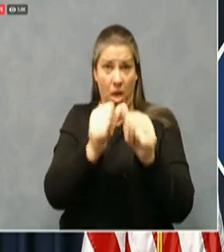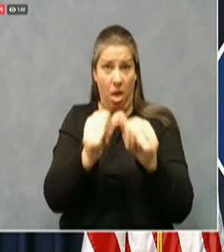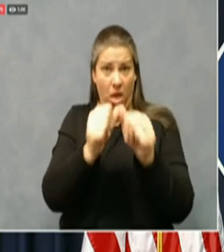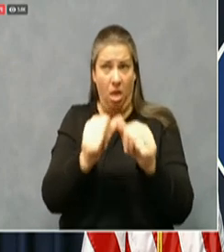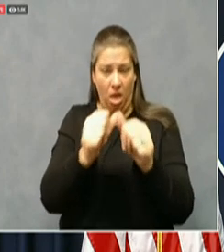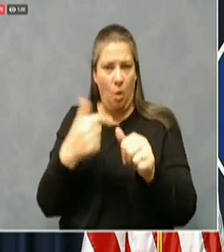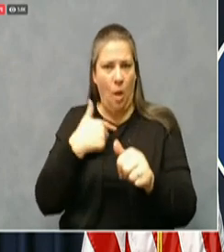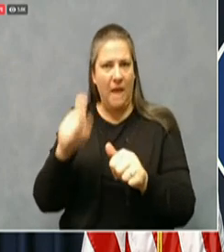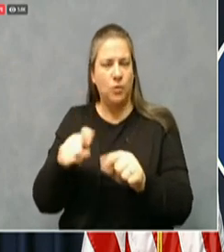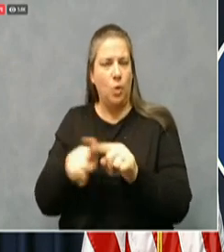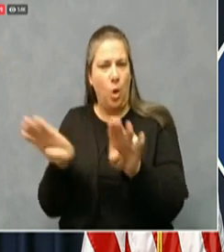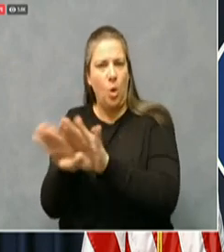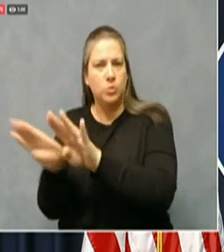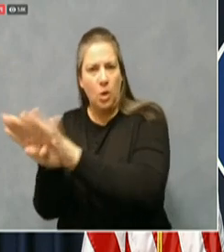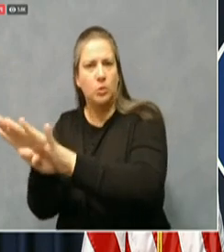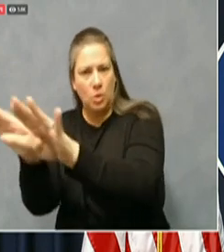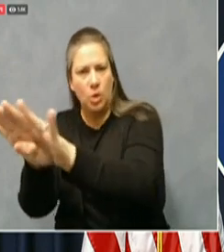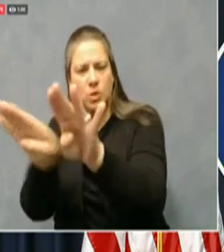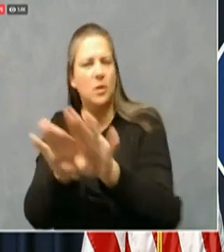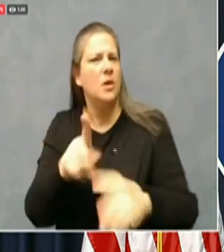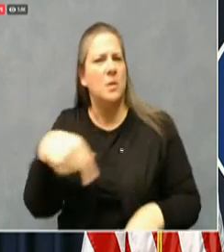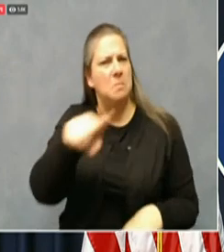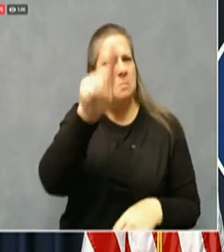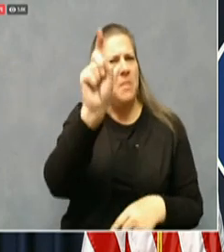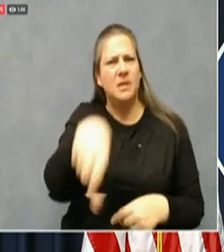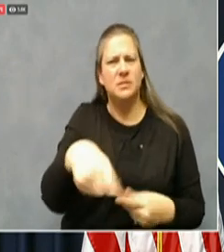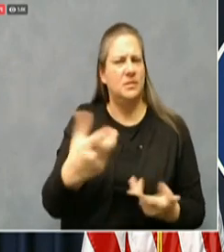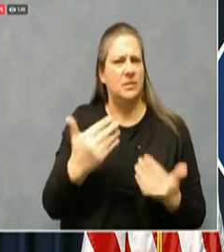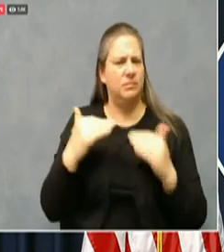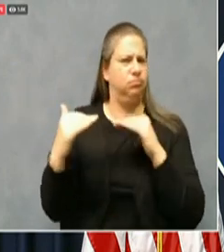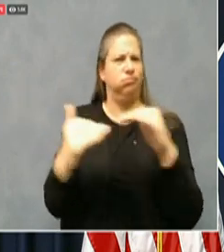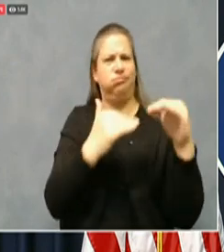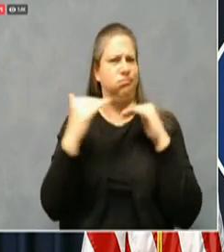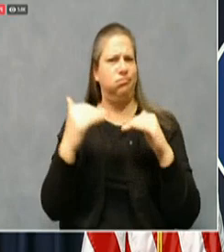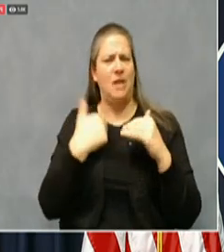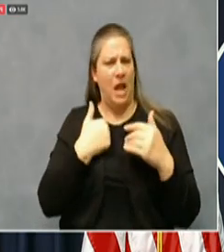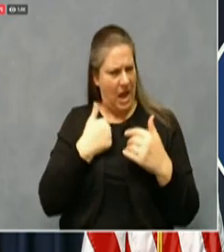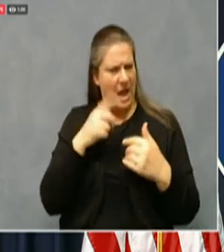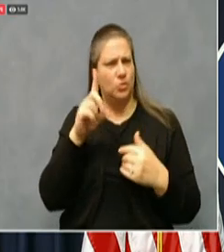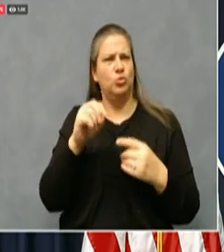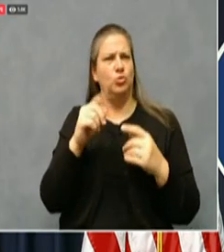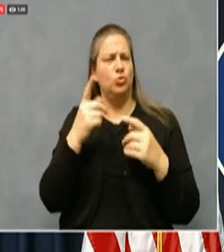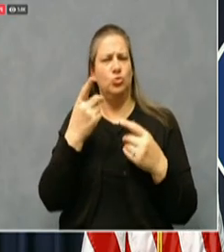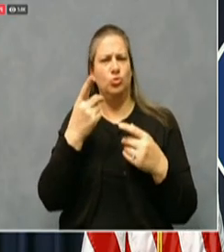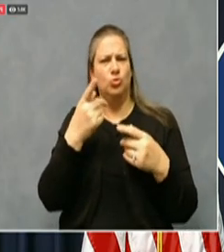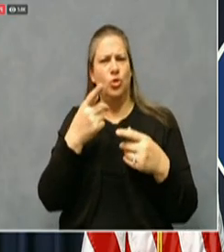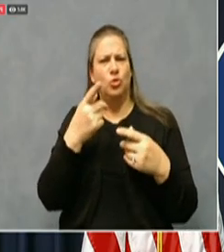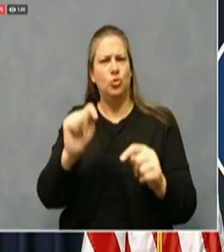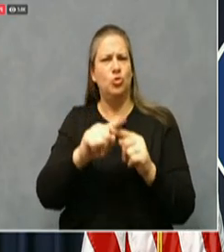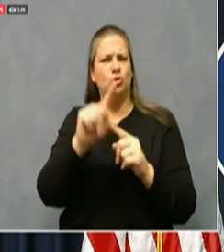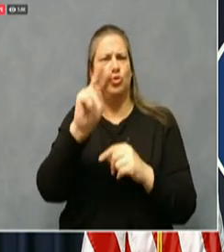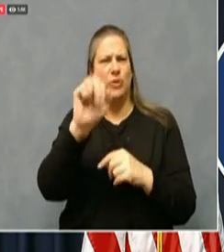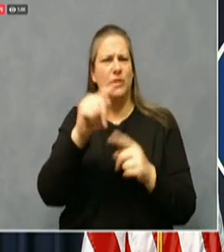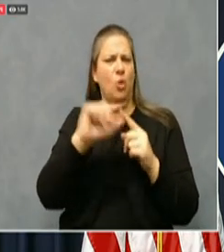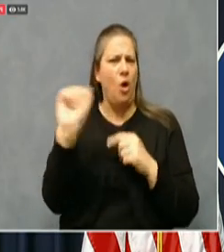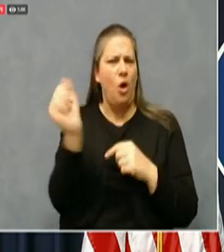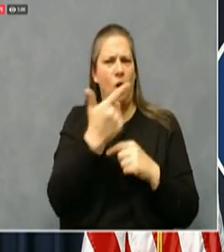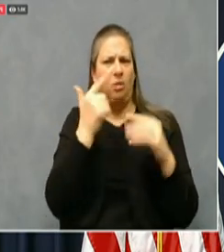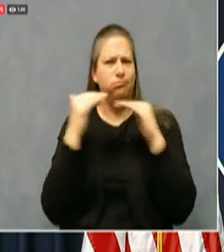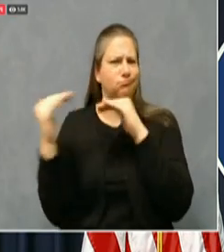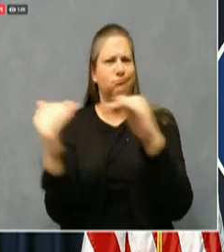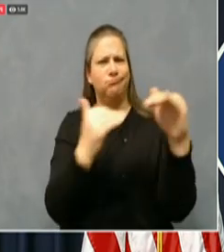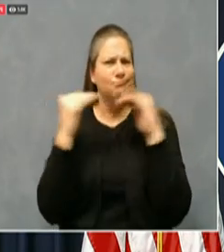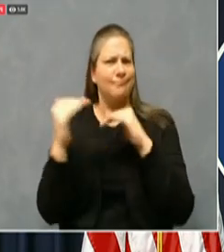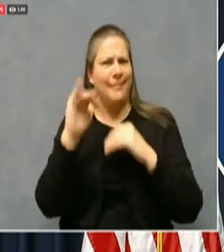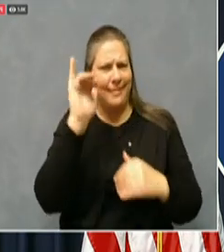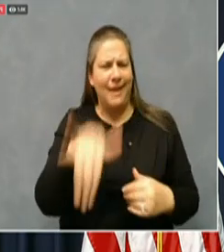doing their part. We're trying to treat everybody in that industry equal and we need people to say okay and get